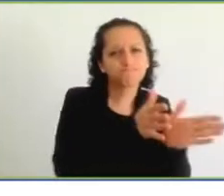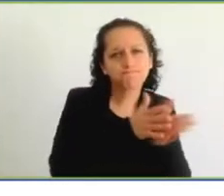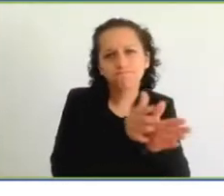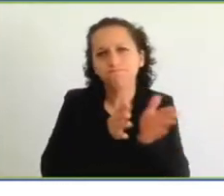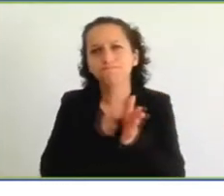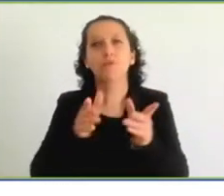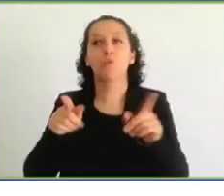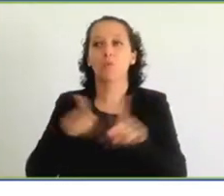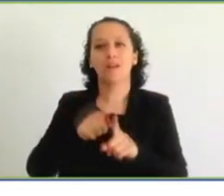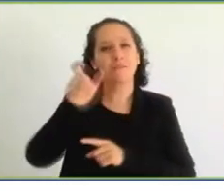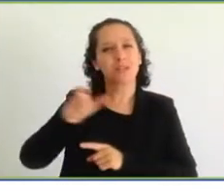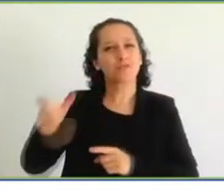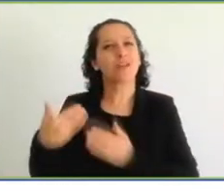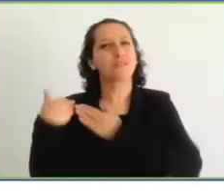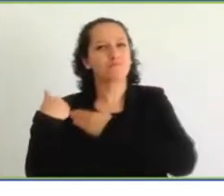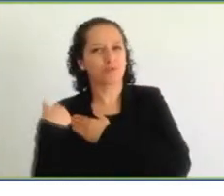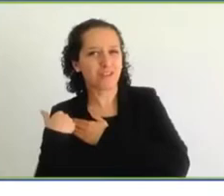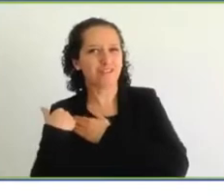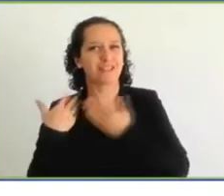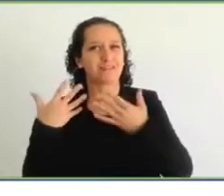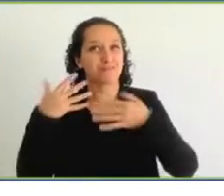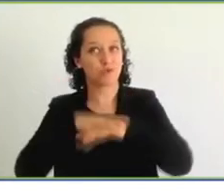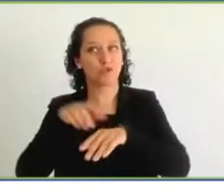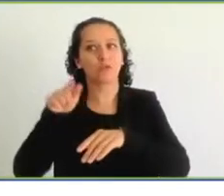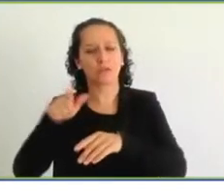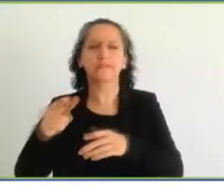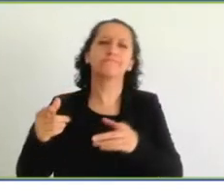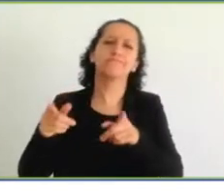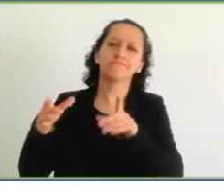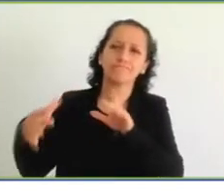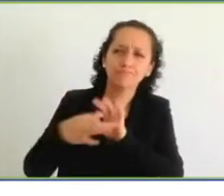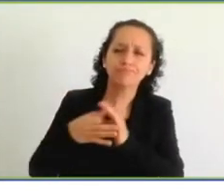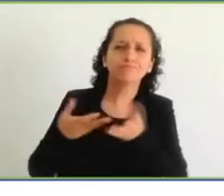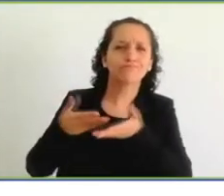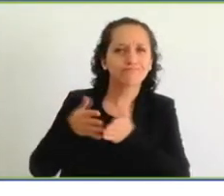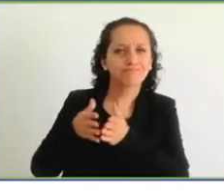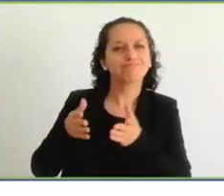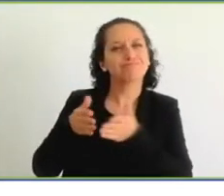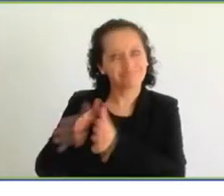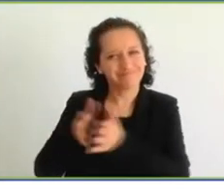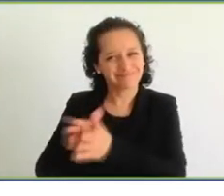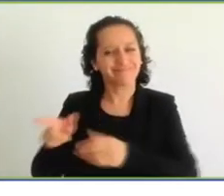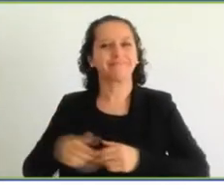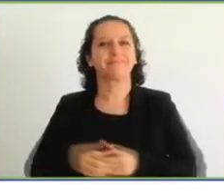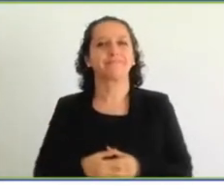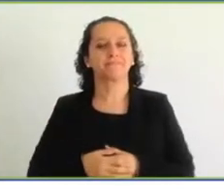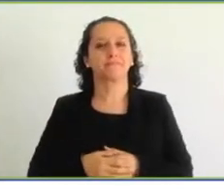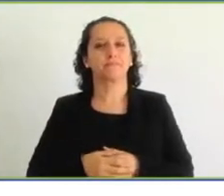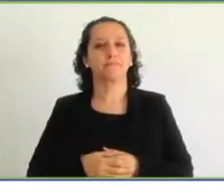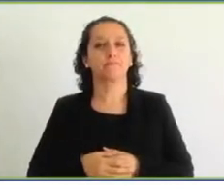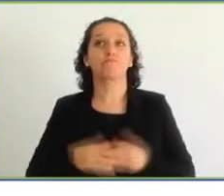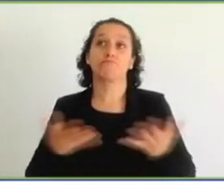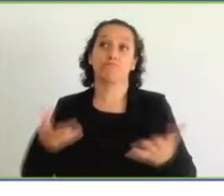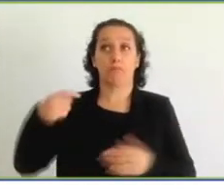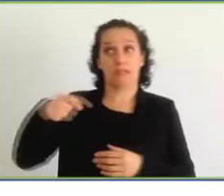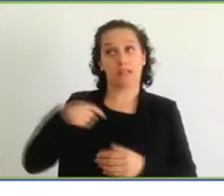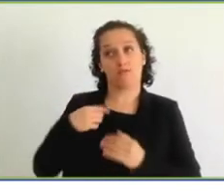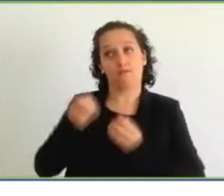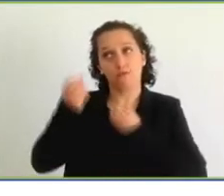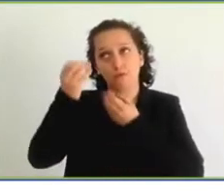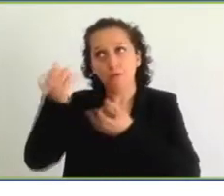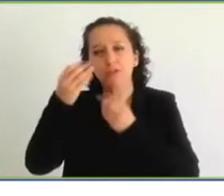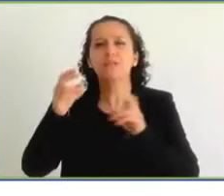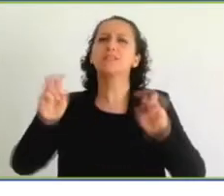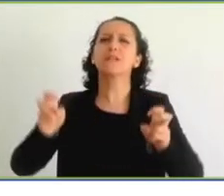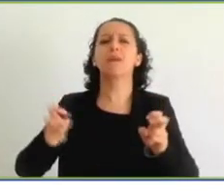Mr. Chairman, in terms of legislation, we are now reviewing our Freedom of Information Bill, which has been around, but we